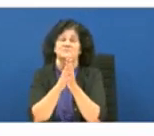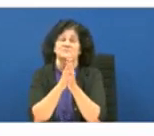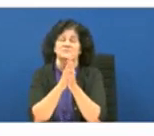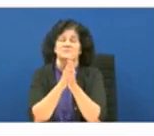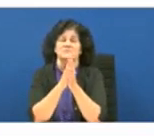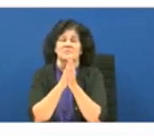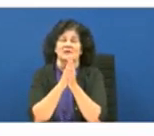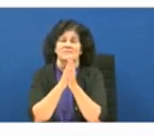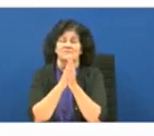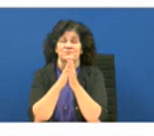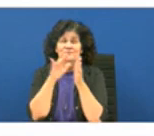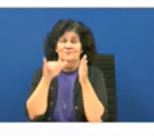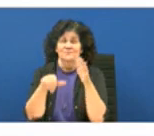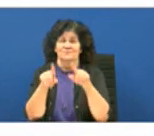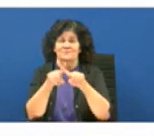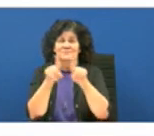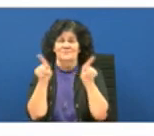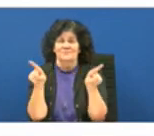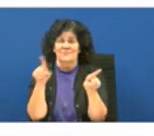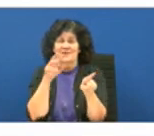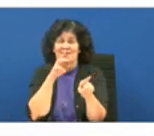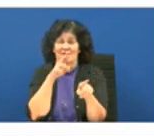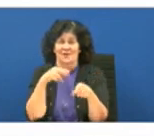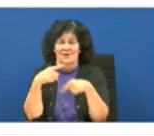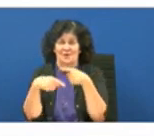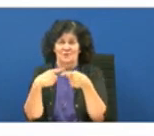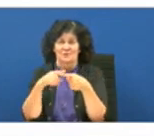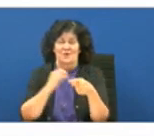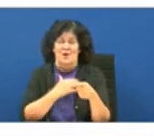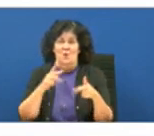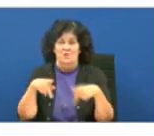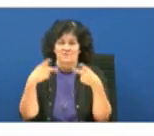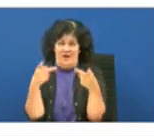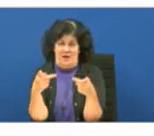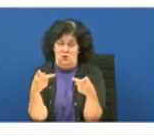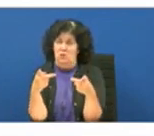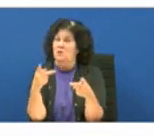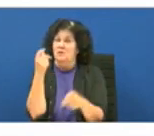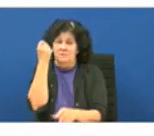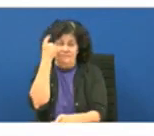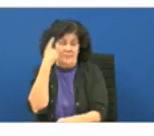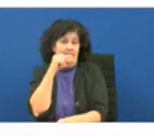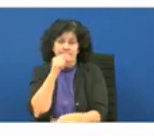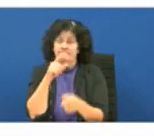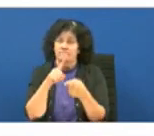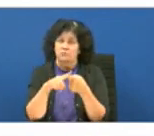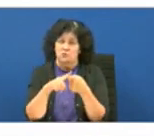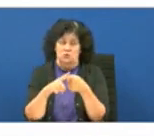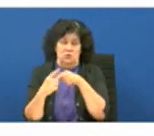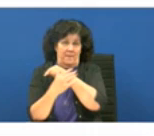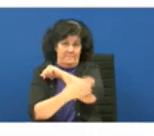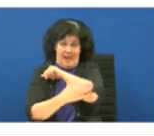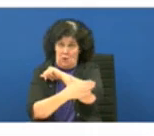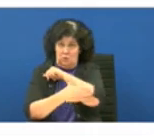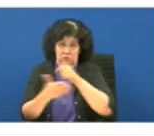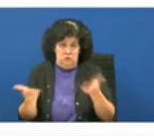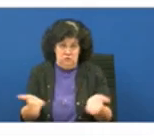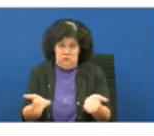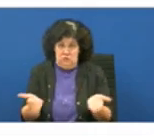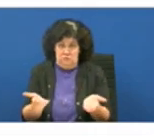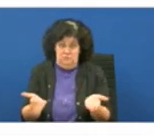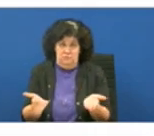those differences are going to our provider not to the east bandage parish public but to the provider